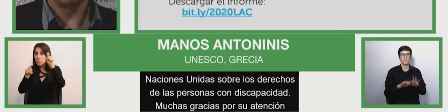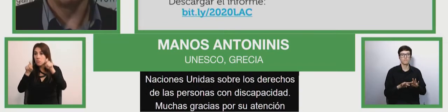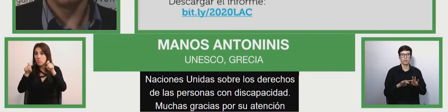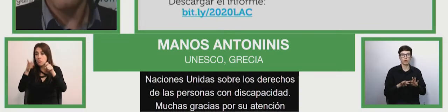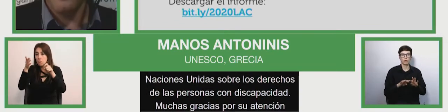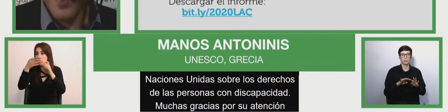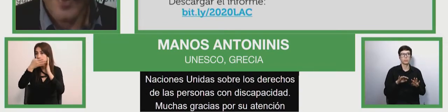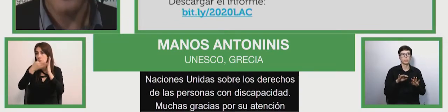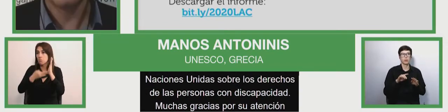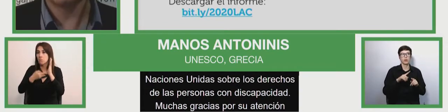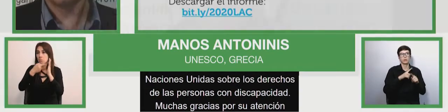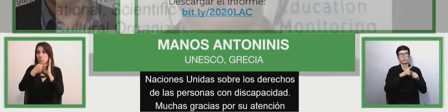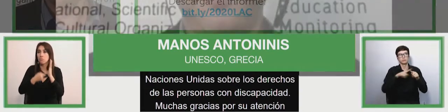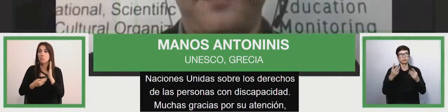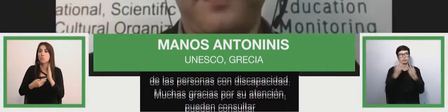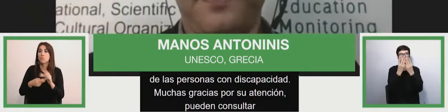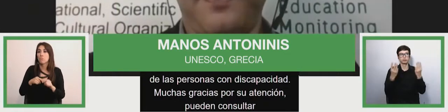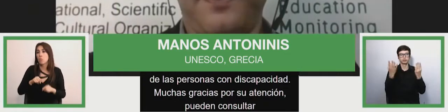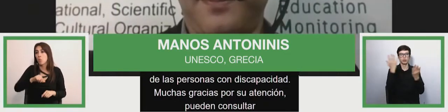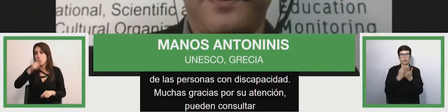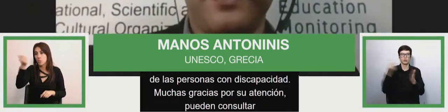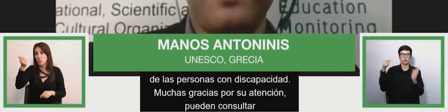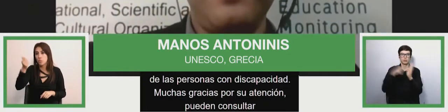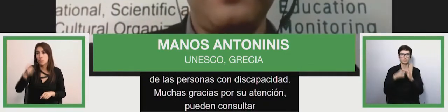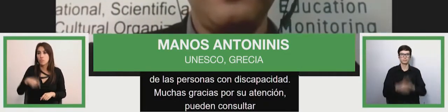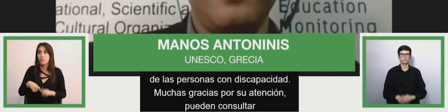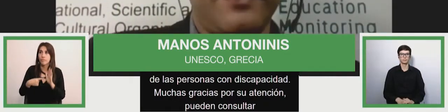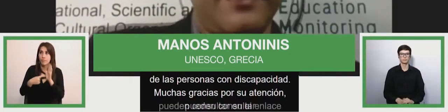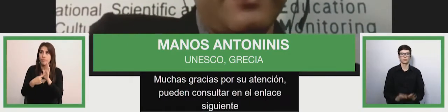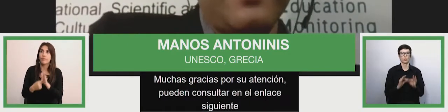trail.